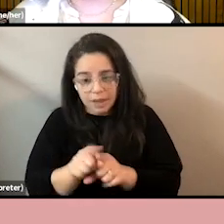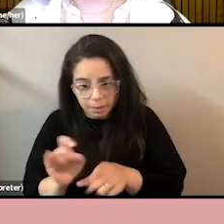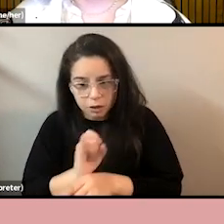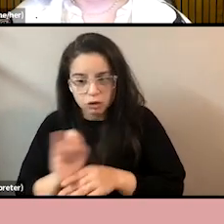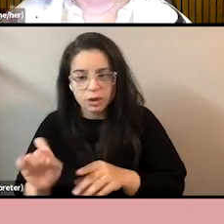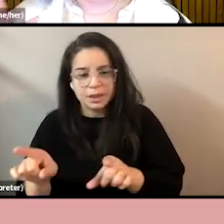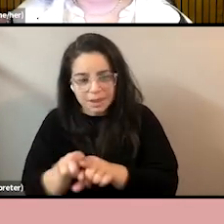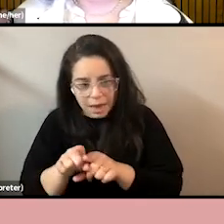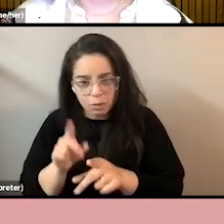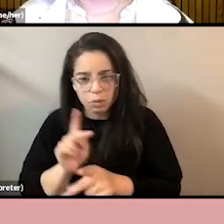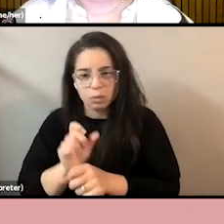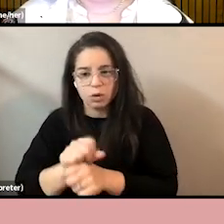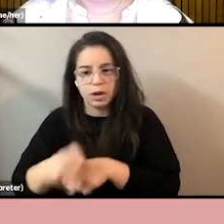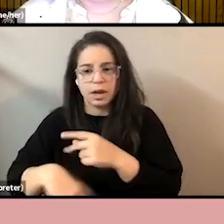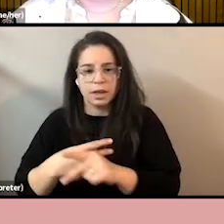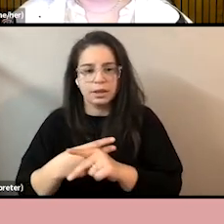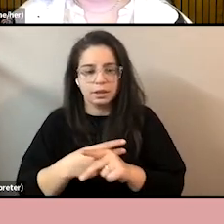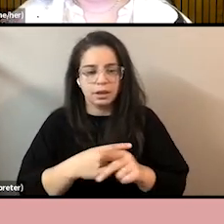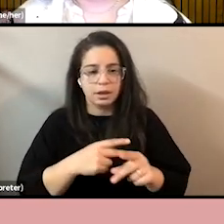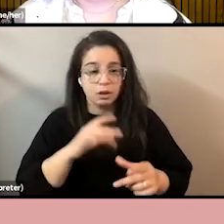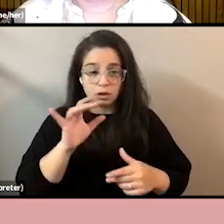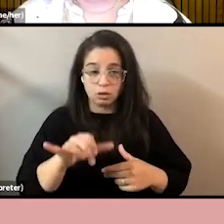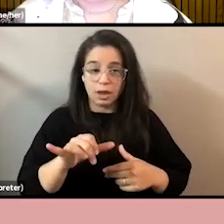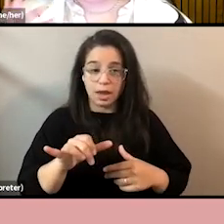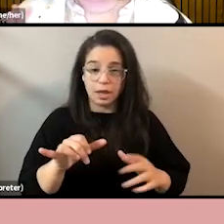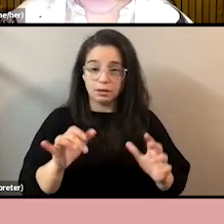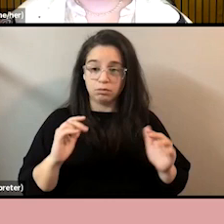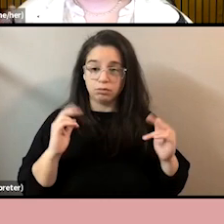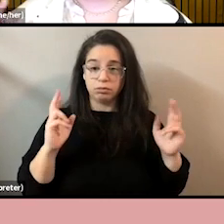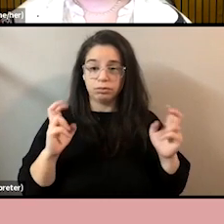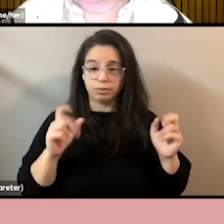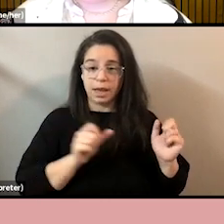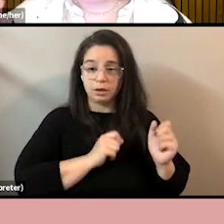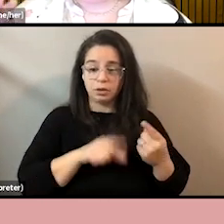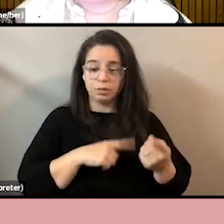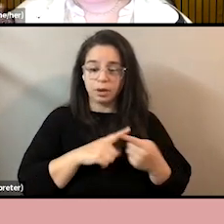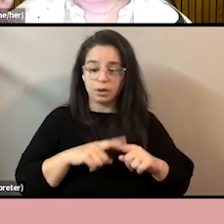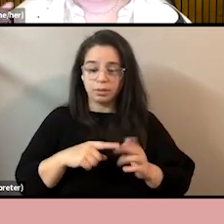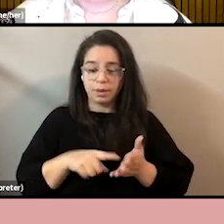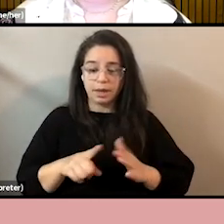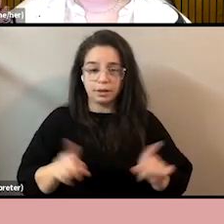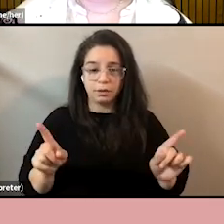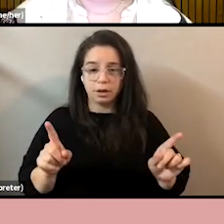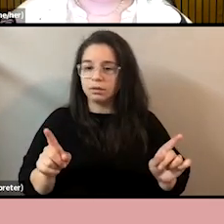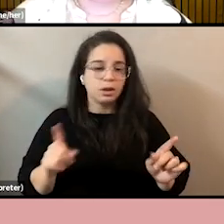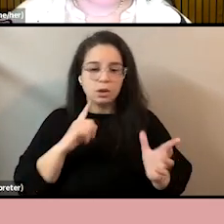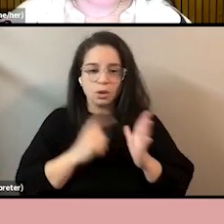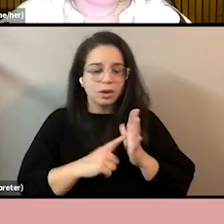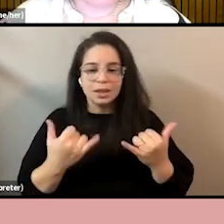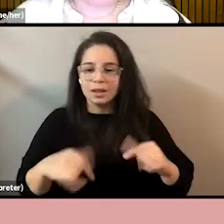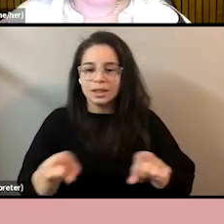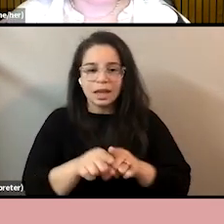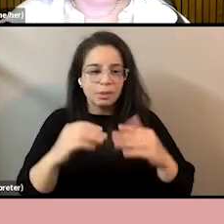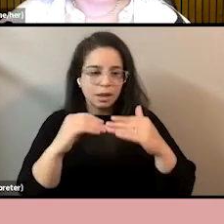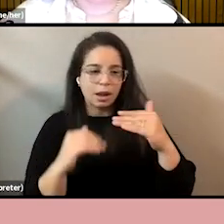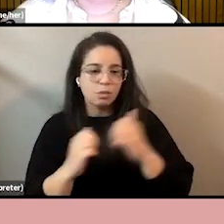types. And we can see that that attitude doesn't really hold true. We still see the same pay gap by race